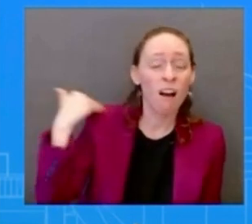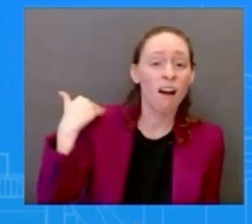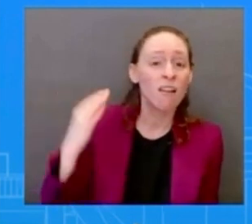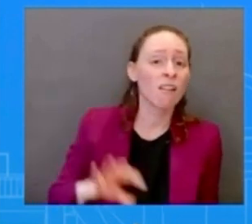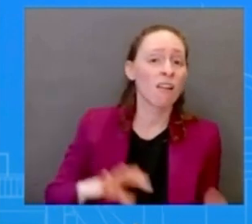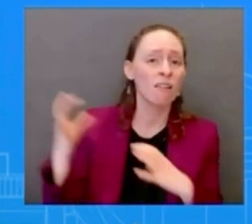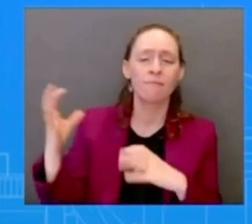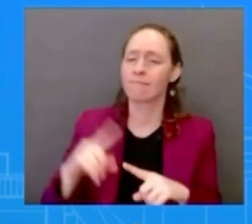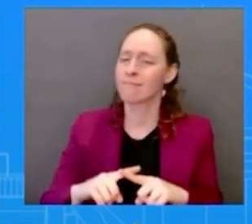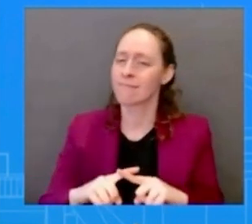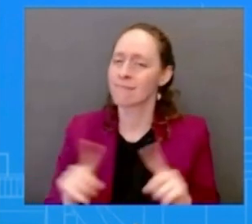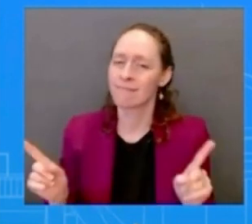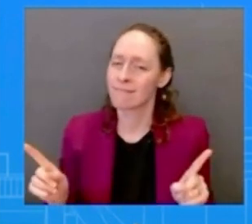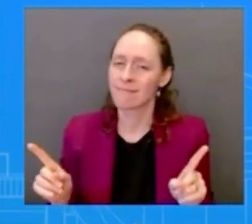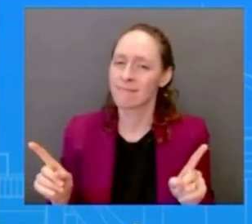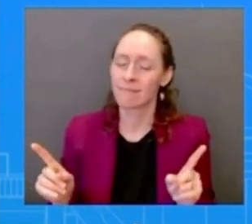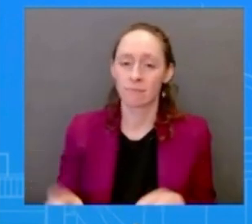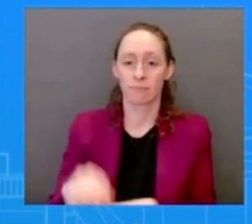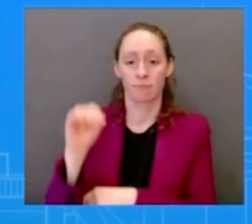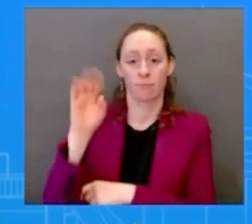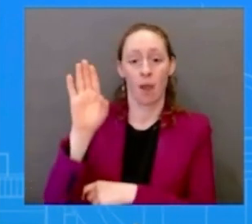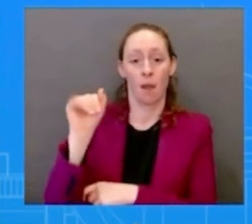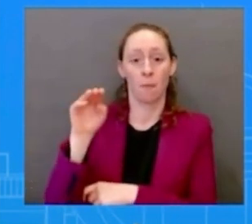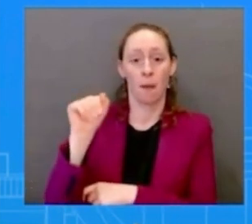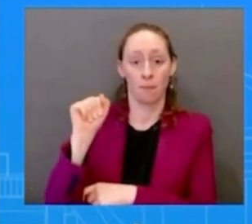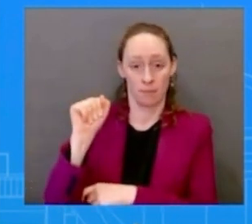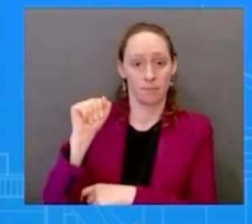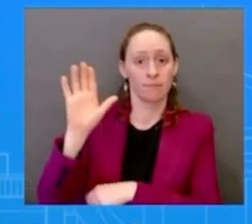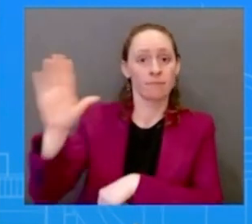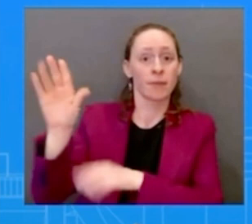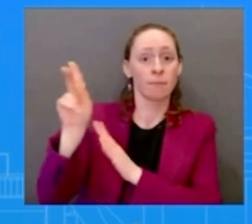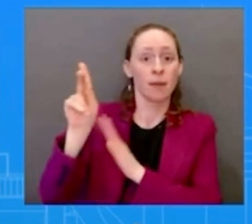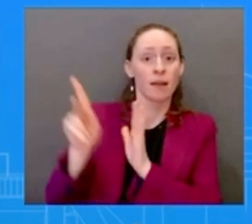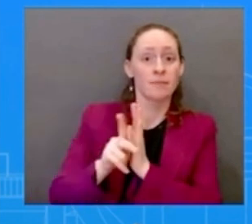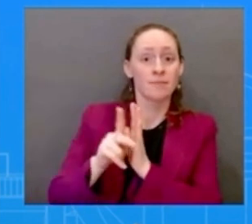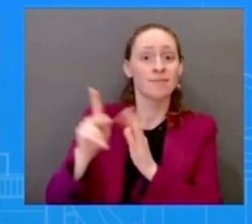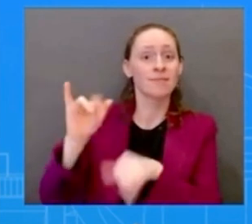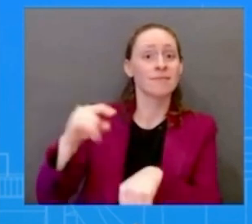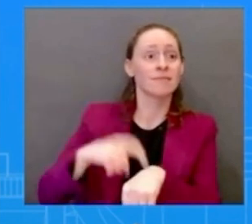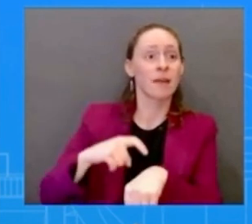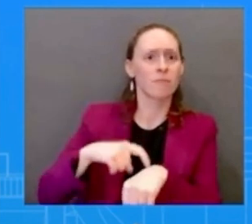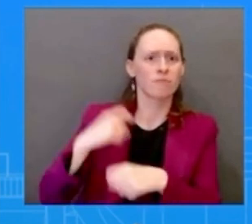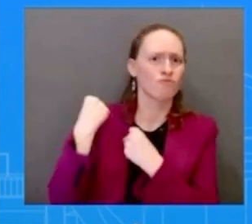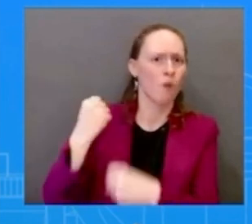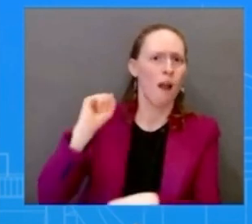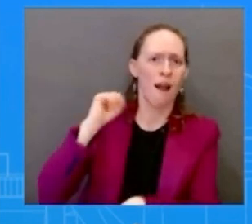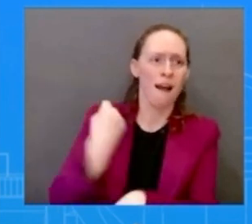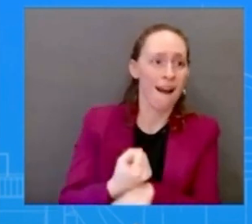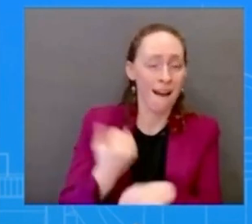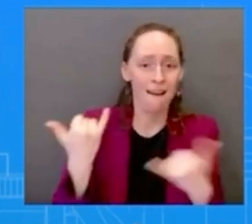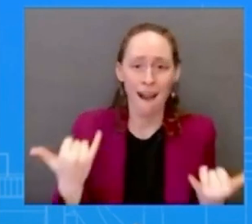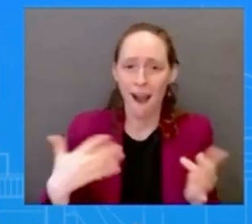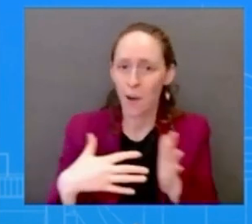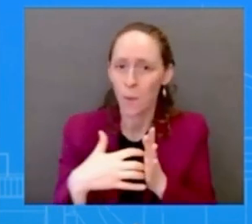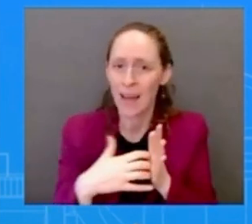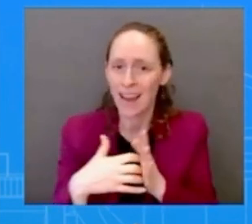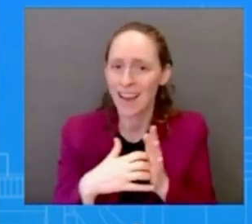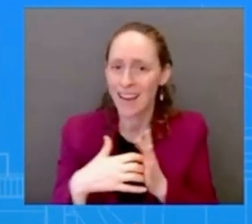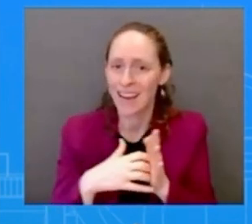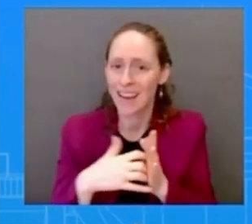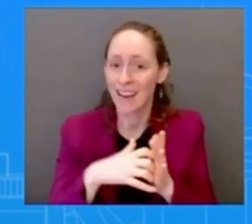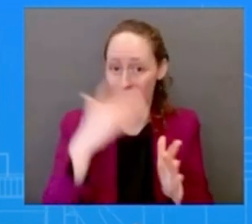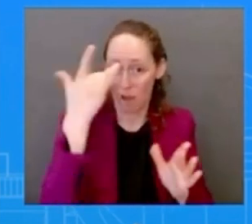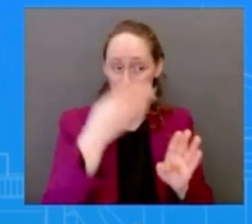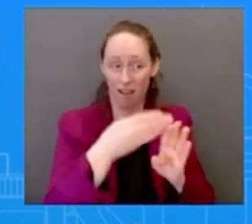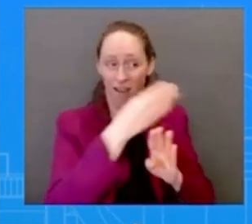those actions that were taken and for to uh after what happened occurred in 2008 were rolled back by the last administration so we have to actually address